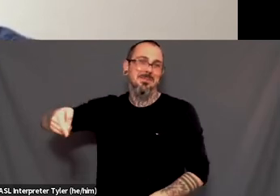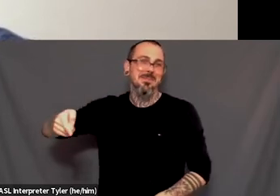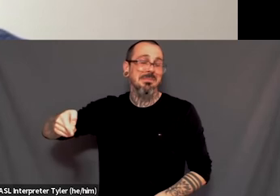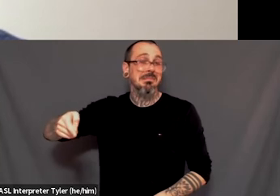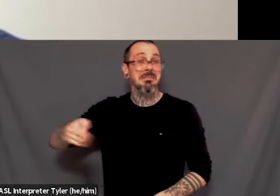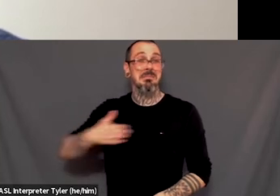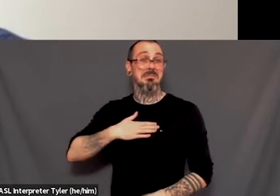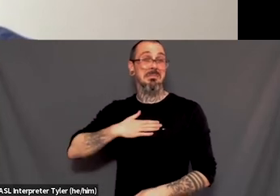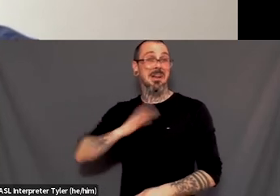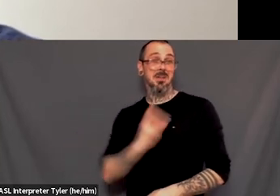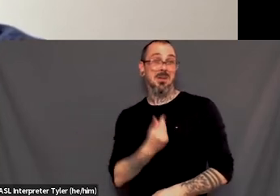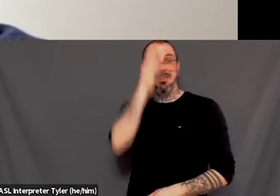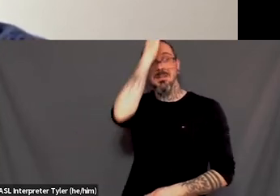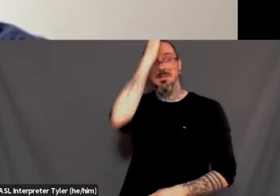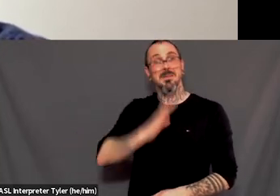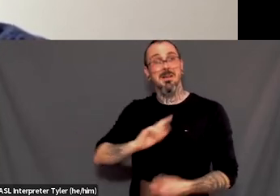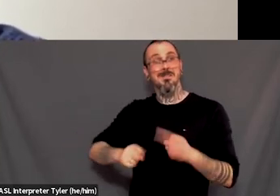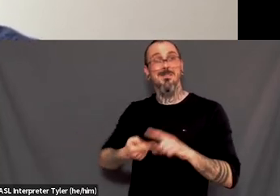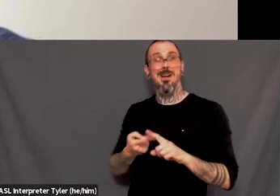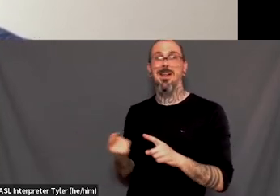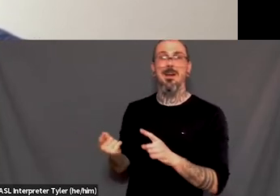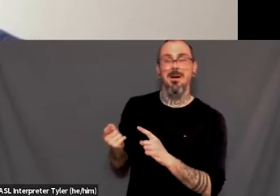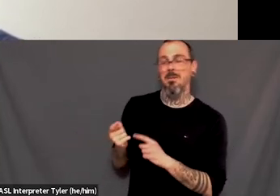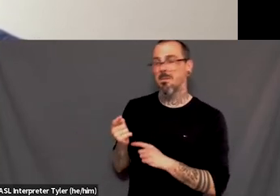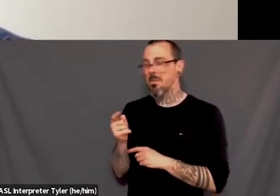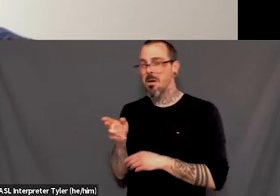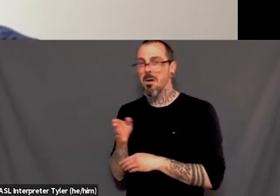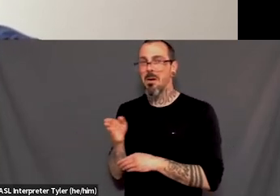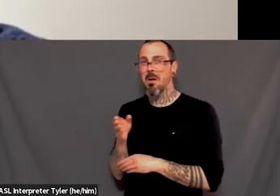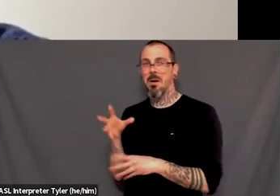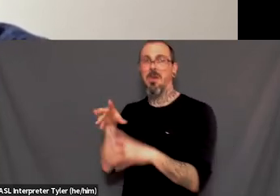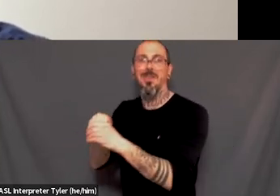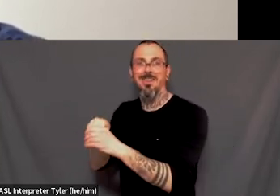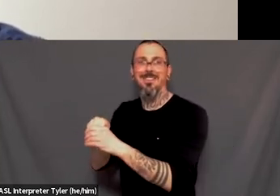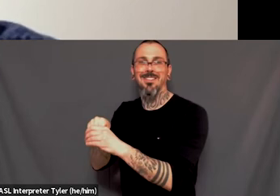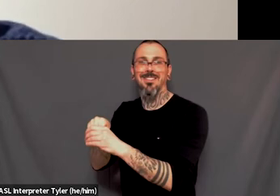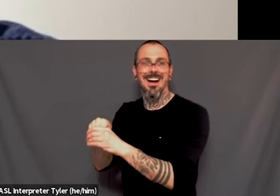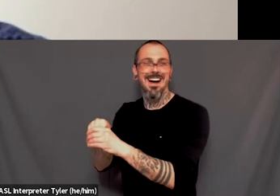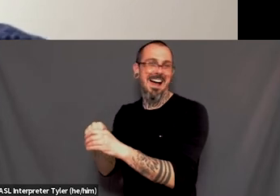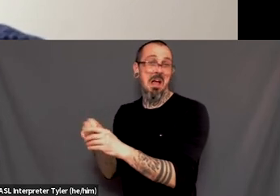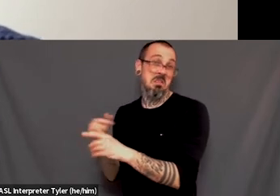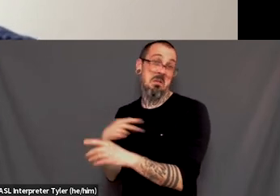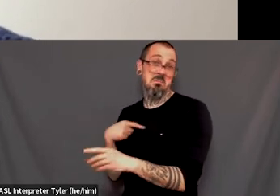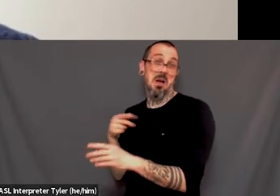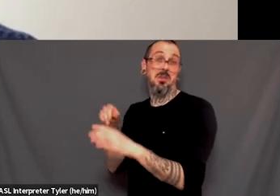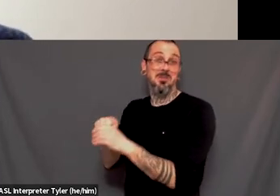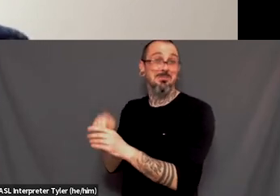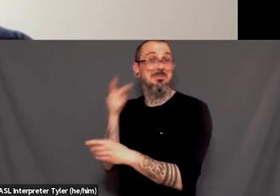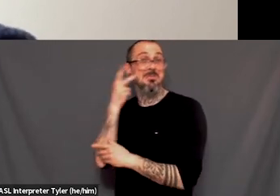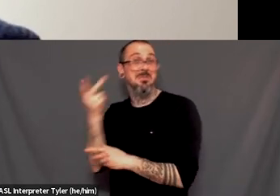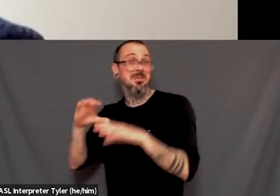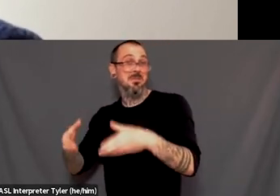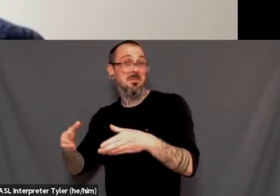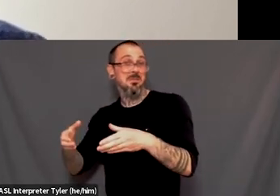my trans male friend, uh, infiltrated the group, which was amazing and, and then brought me along for the ride. So I've kind of, you know,